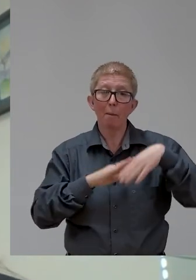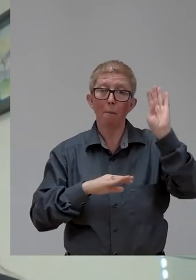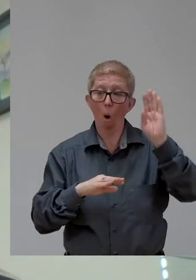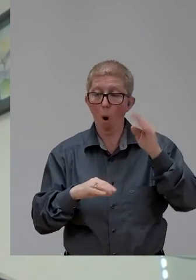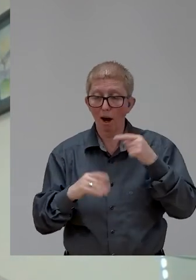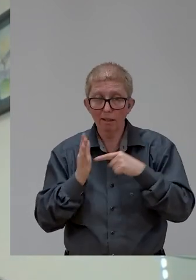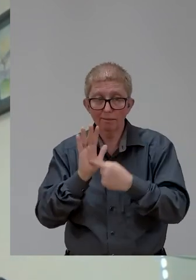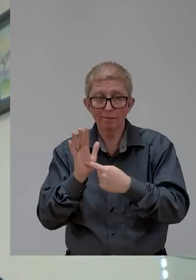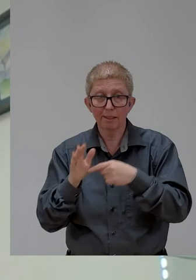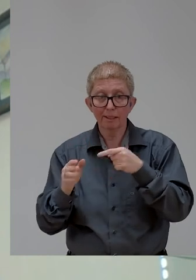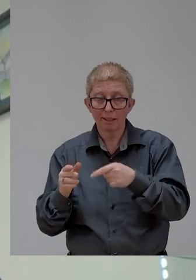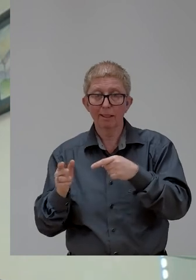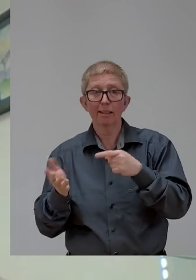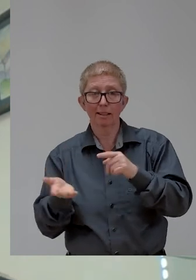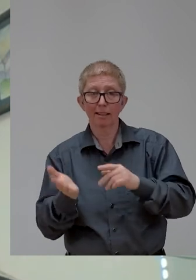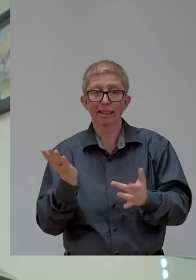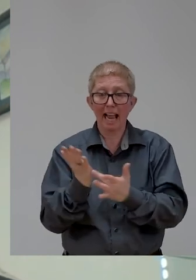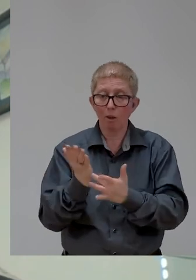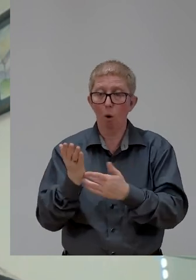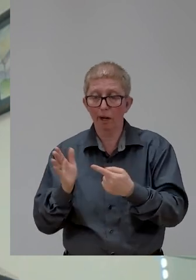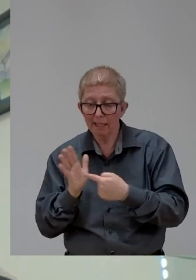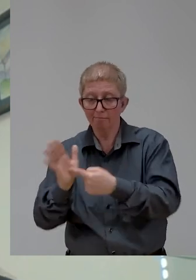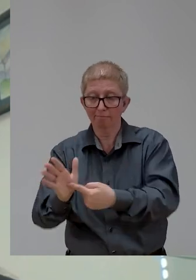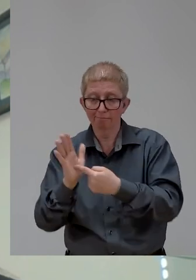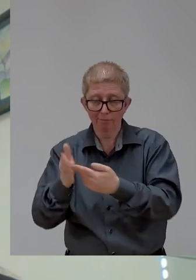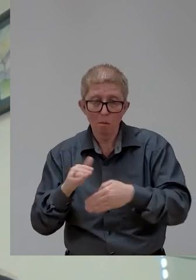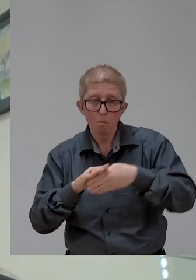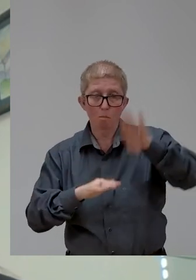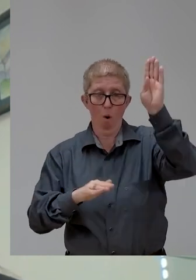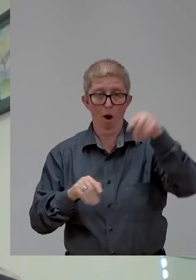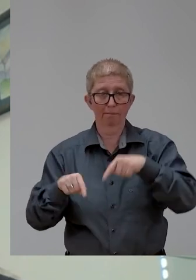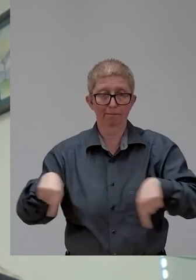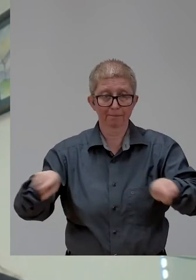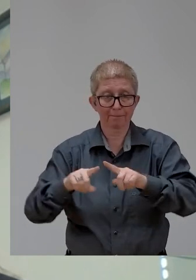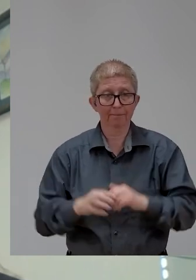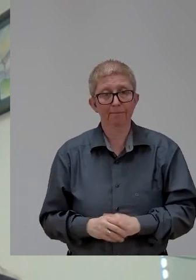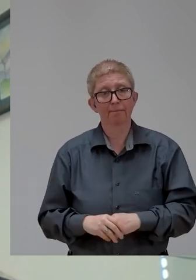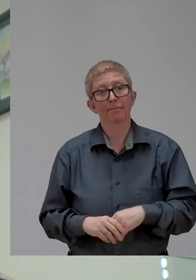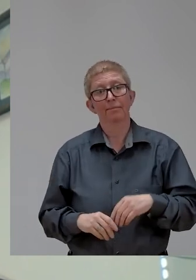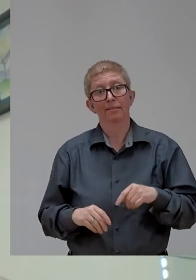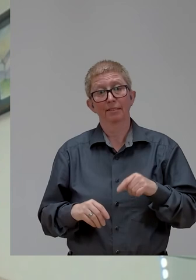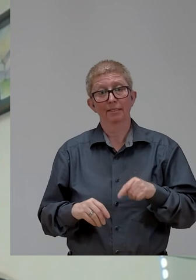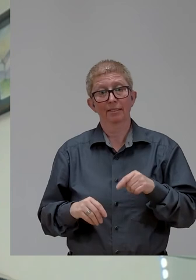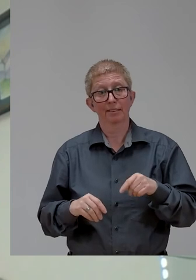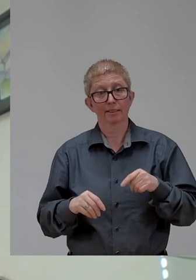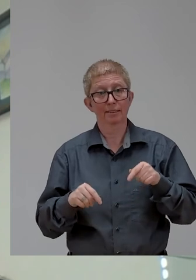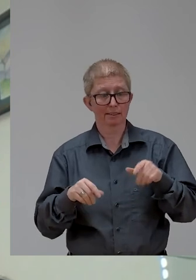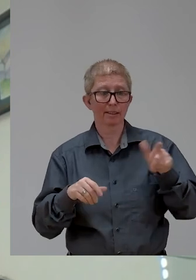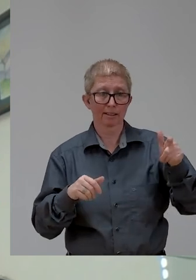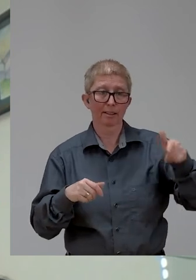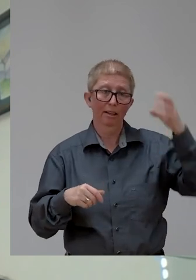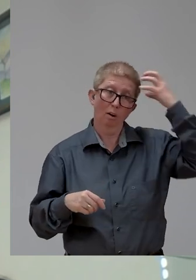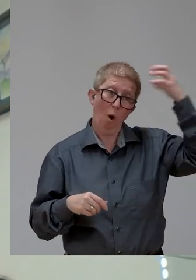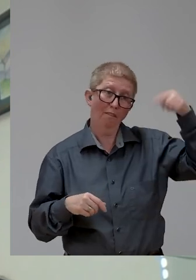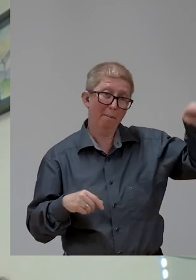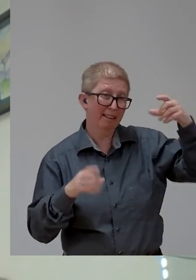And regarding making governments more accessible and more inclusive, I think that you talked about both of